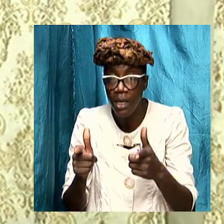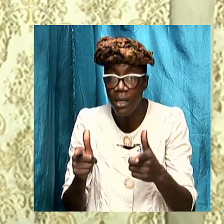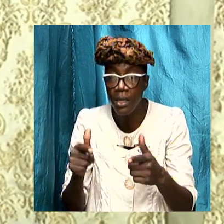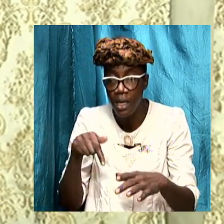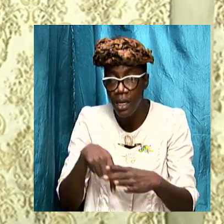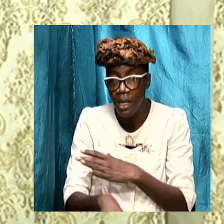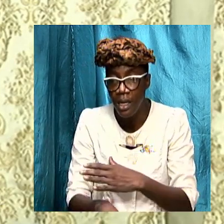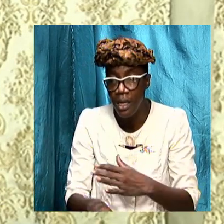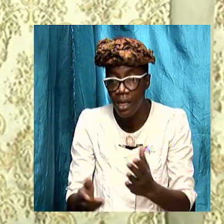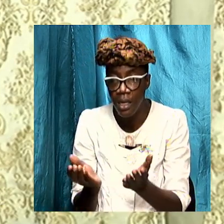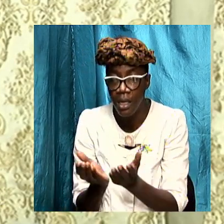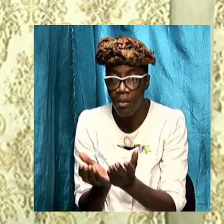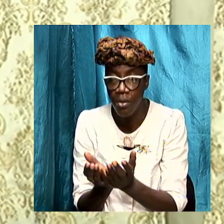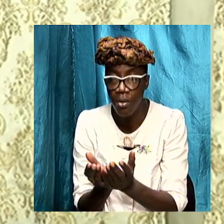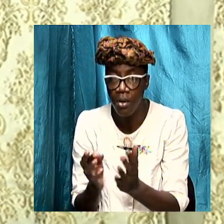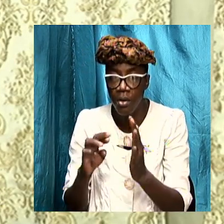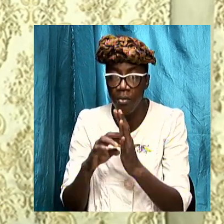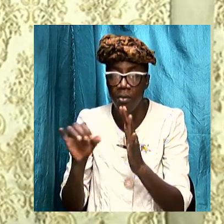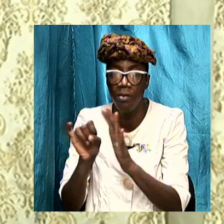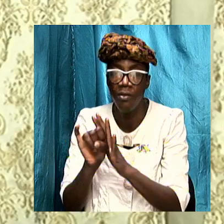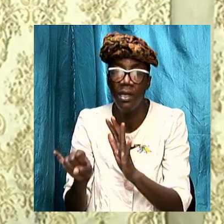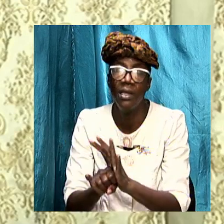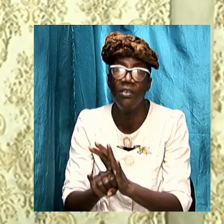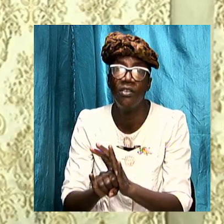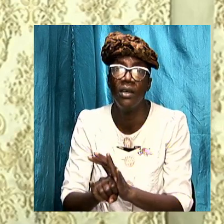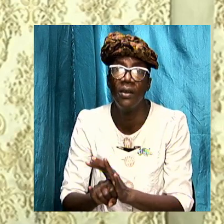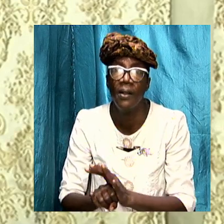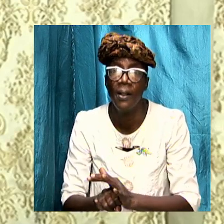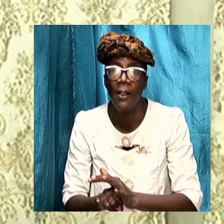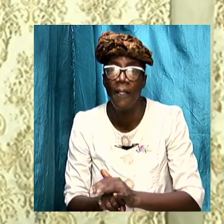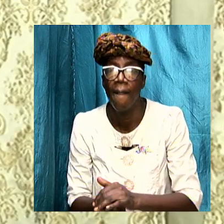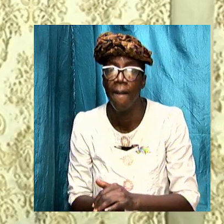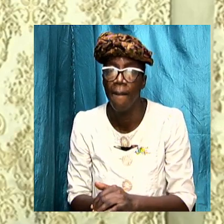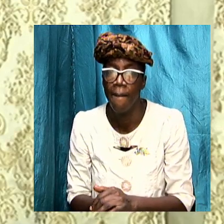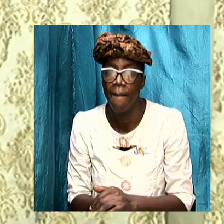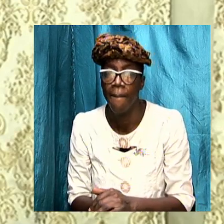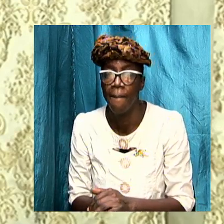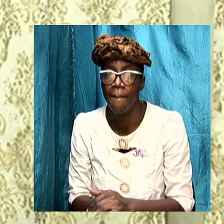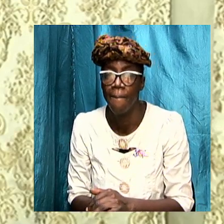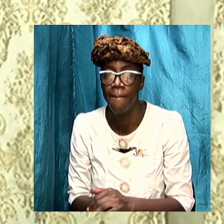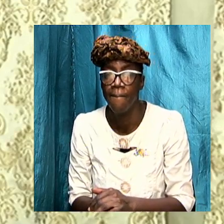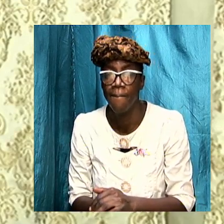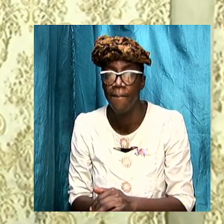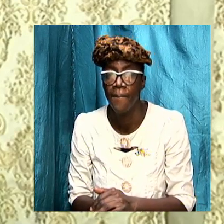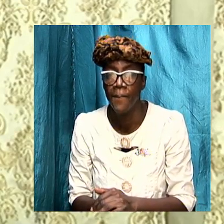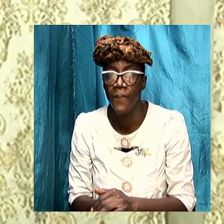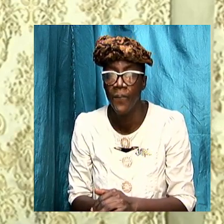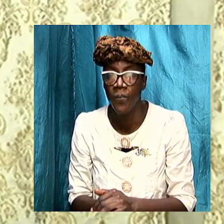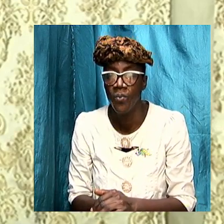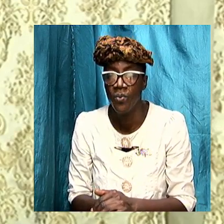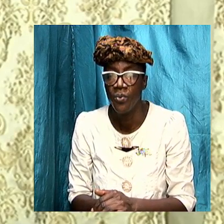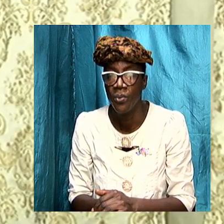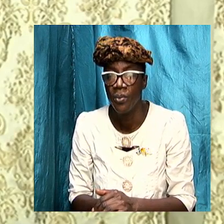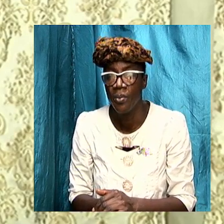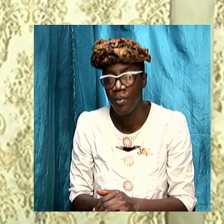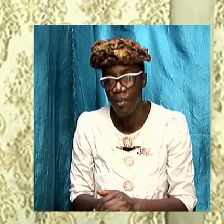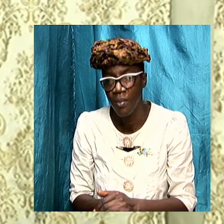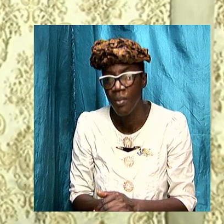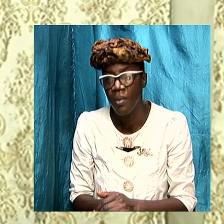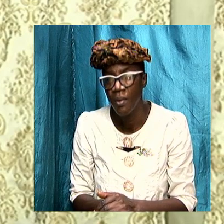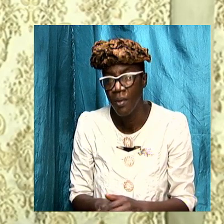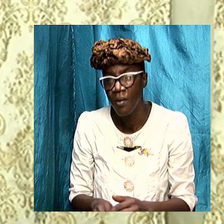in the book of revelation so we kind of conclude this